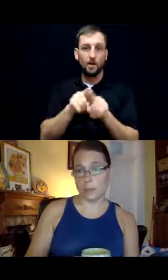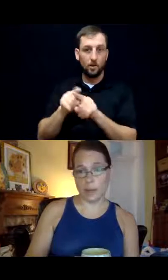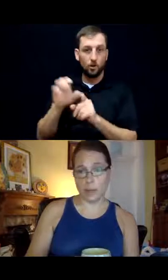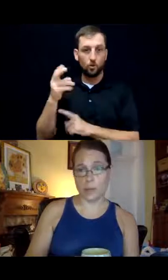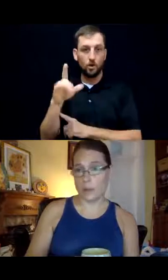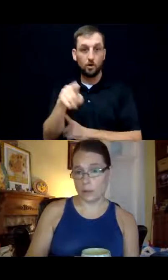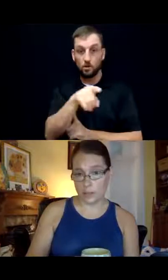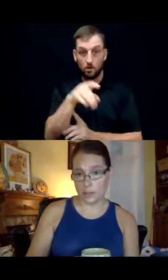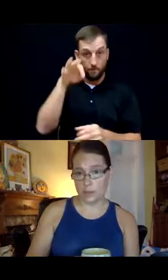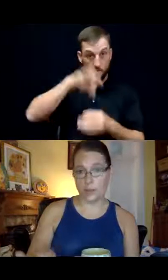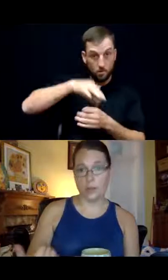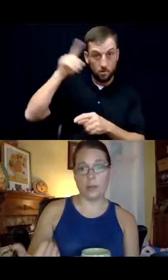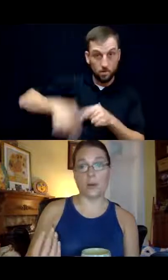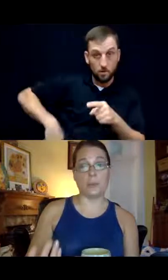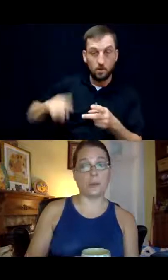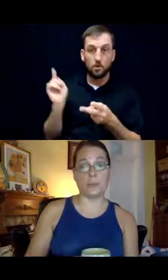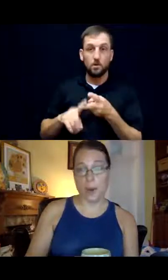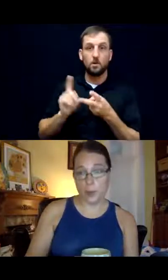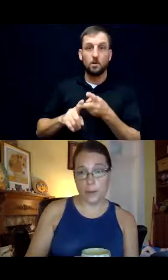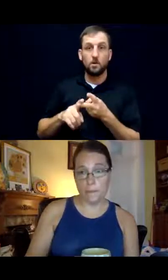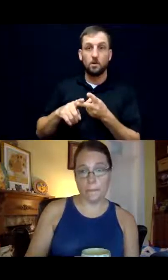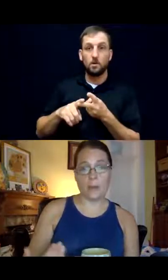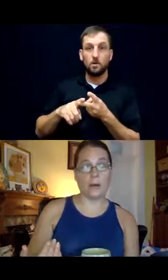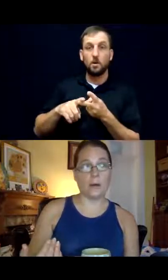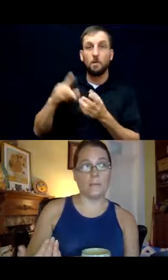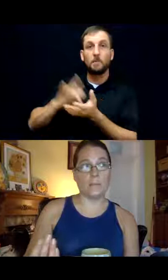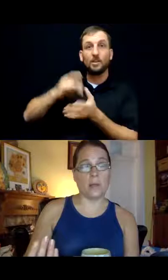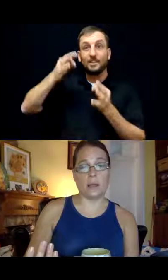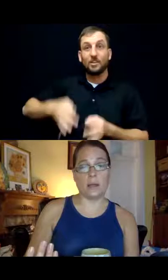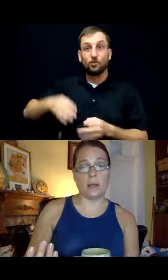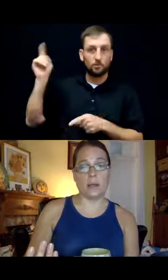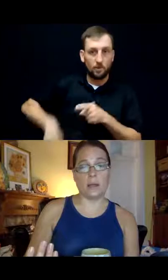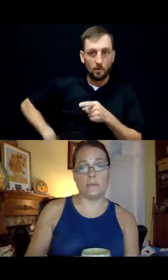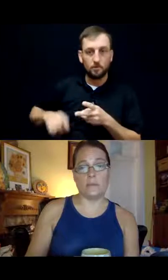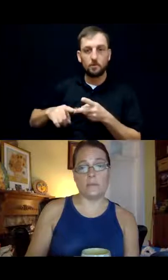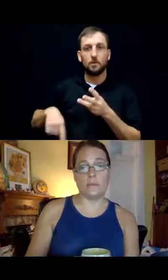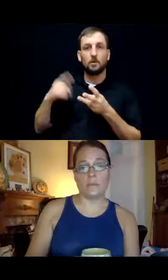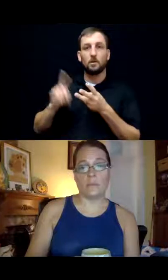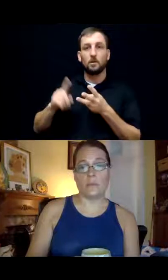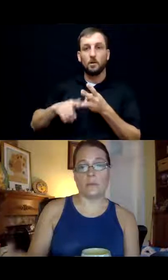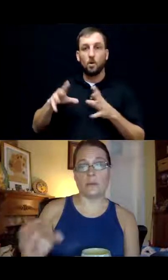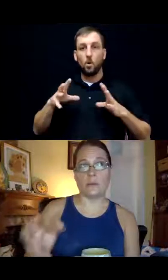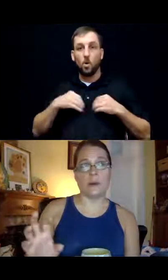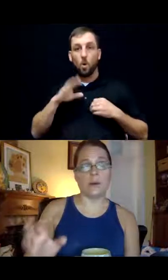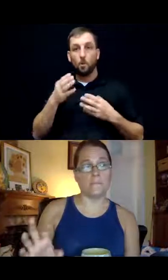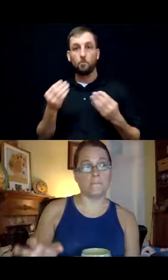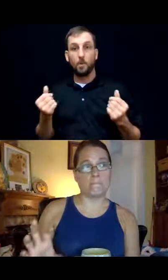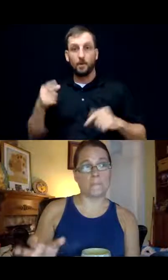to independently make your medical decisions, you're unable to own property, and the